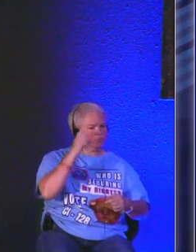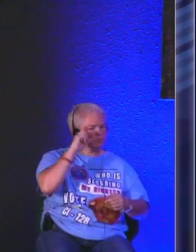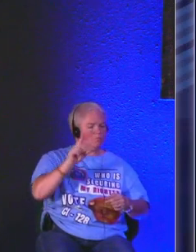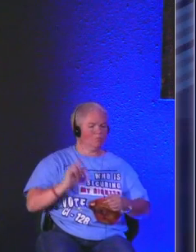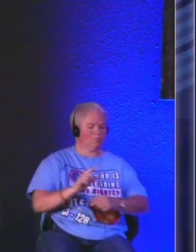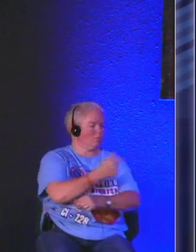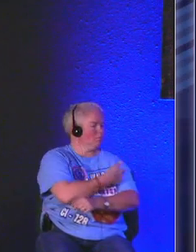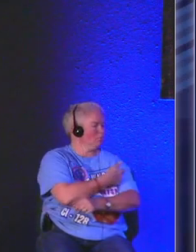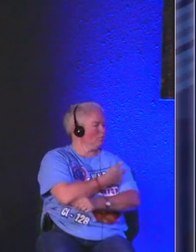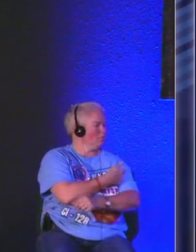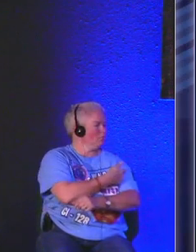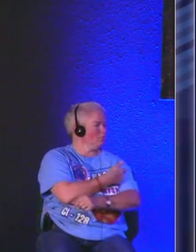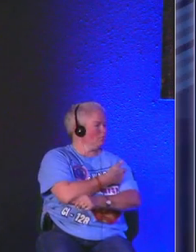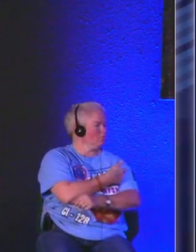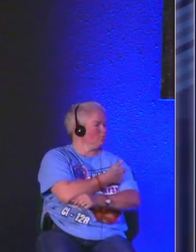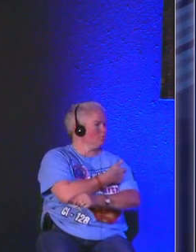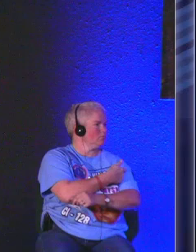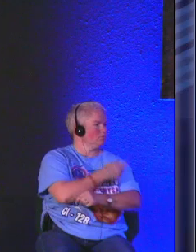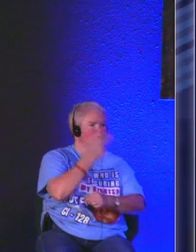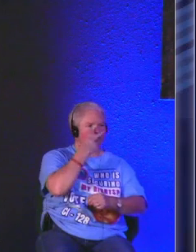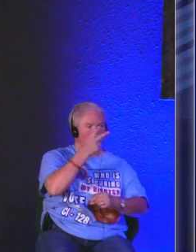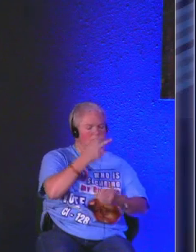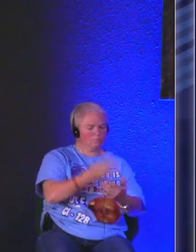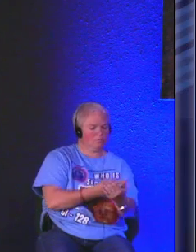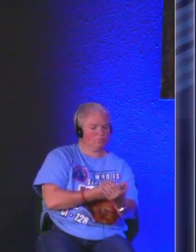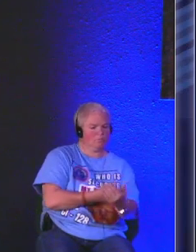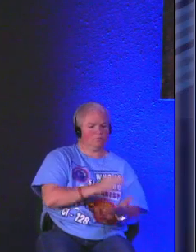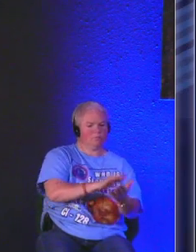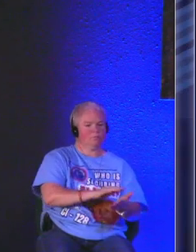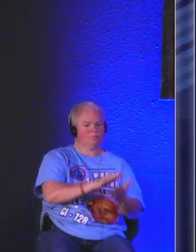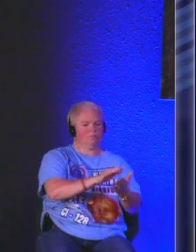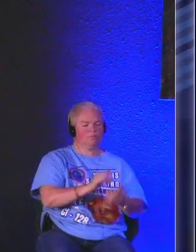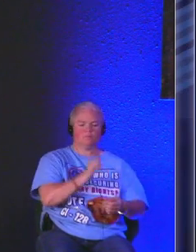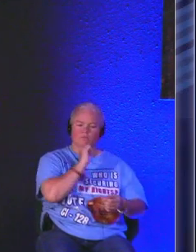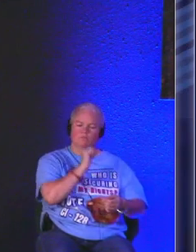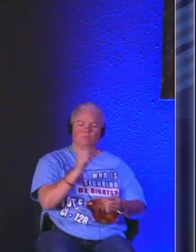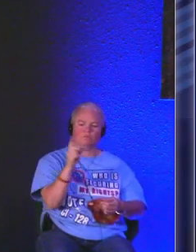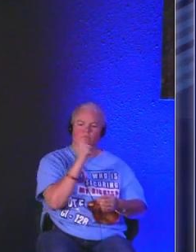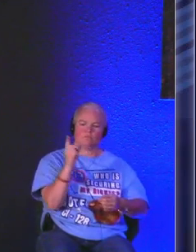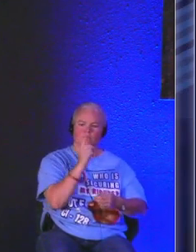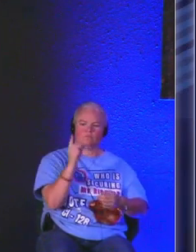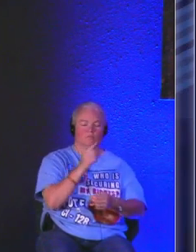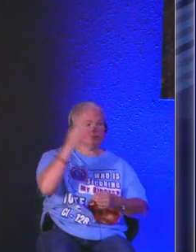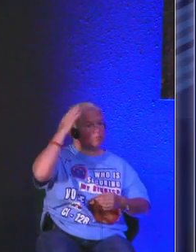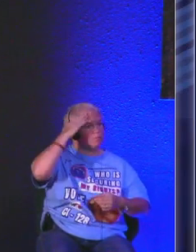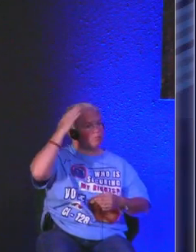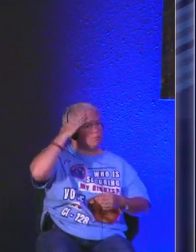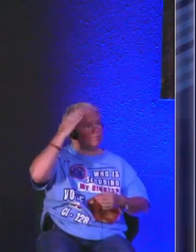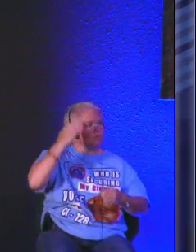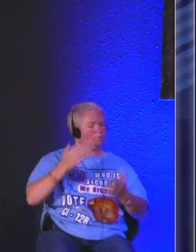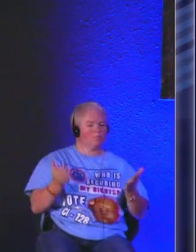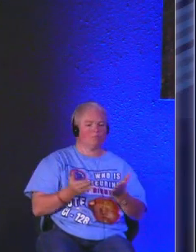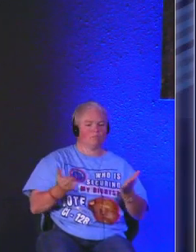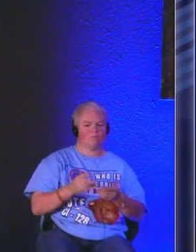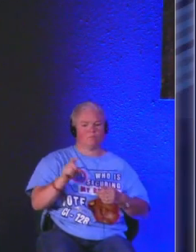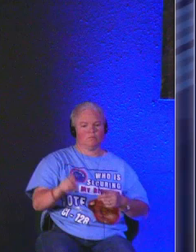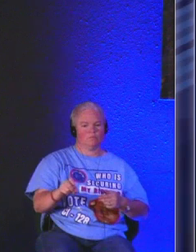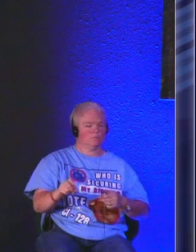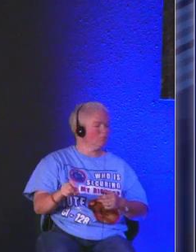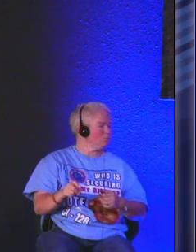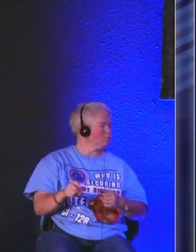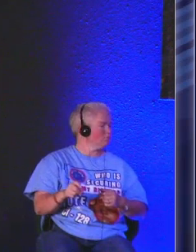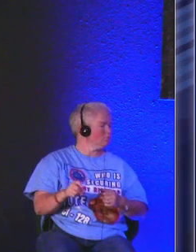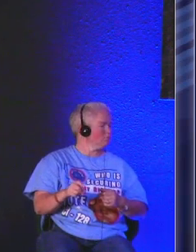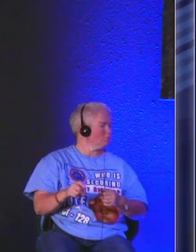for us see sheep they don't always know what they need